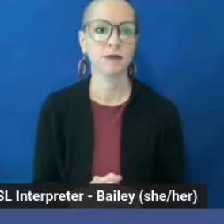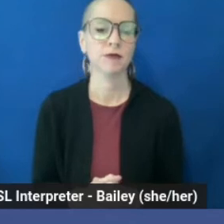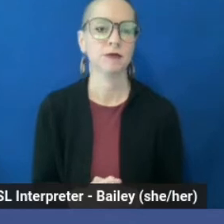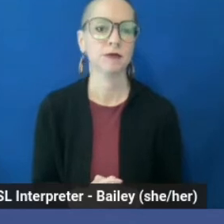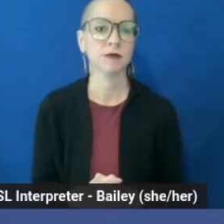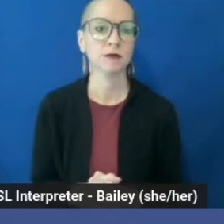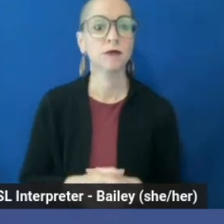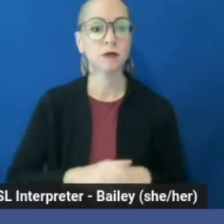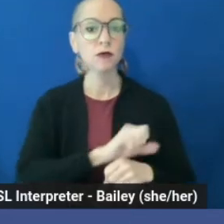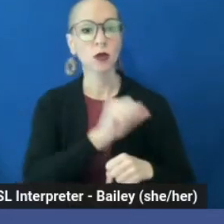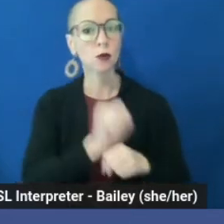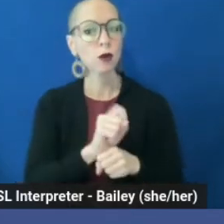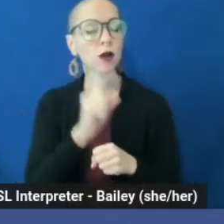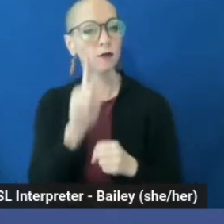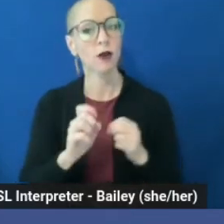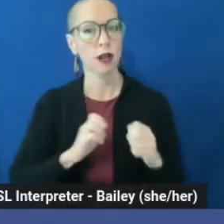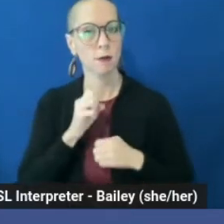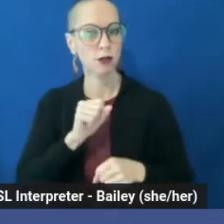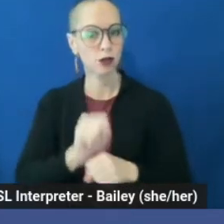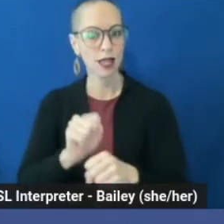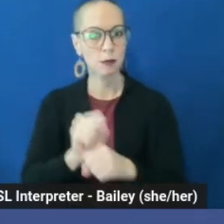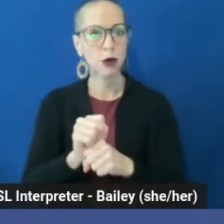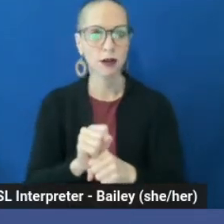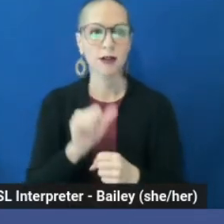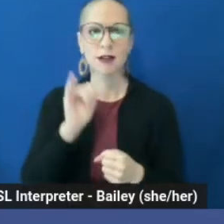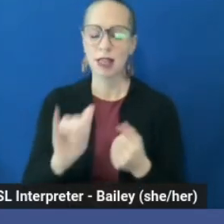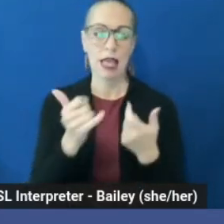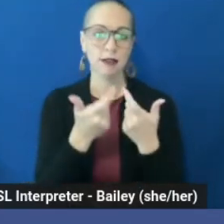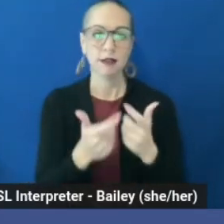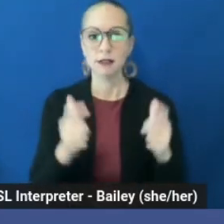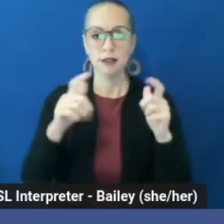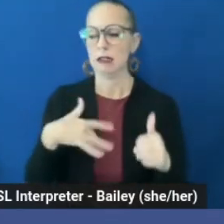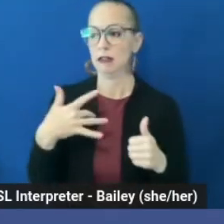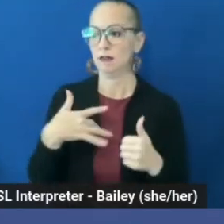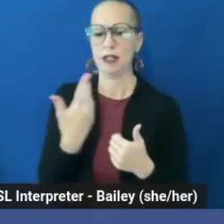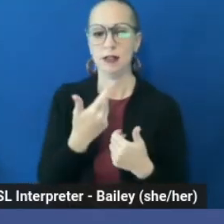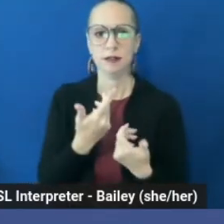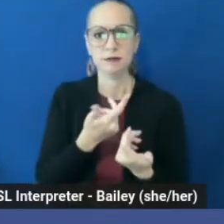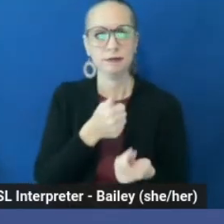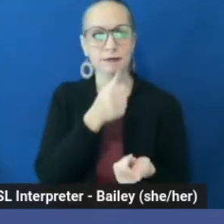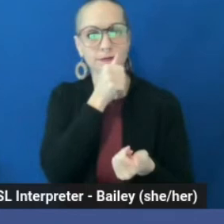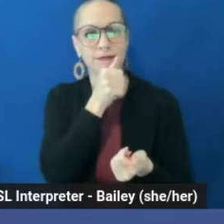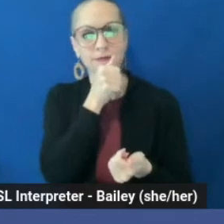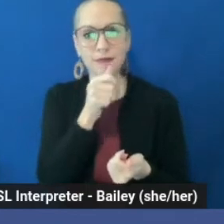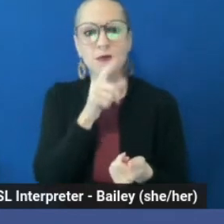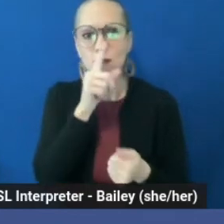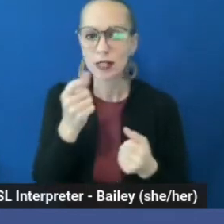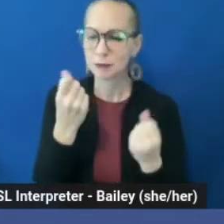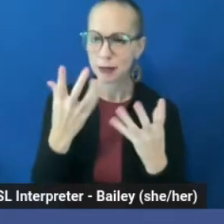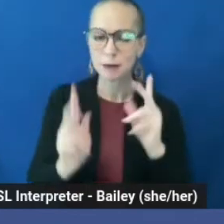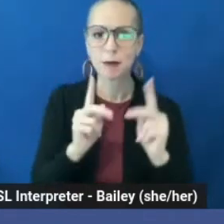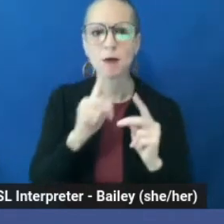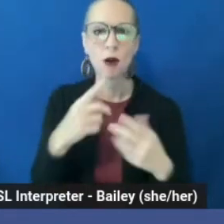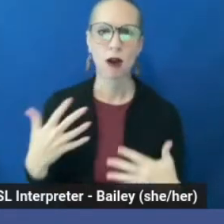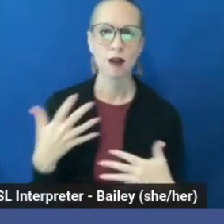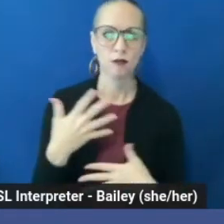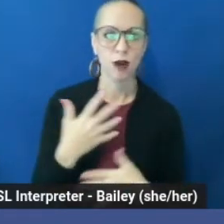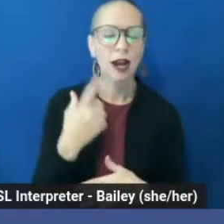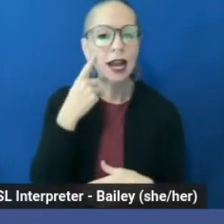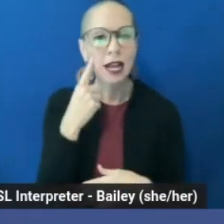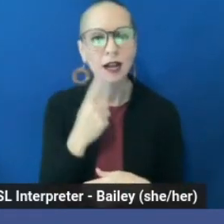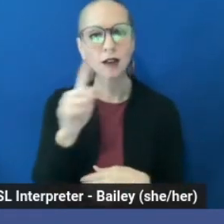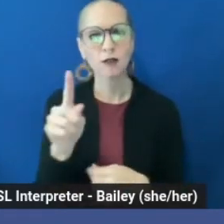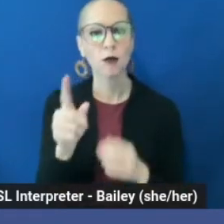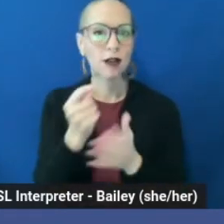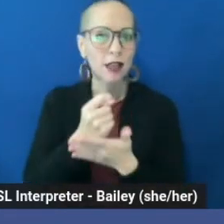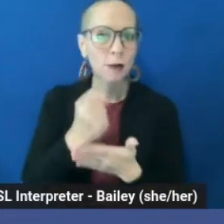The work of emotionally. It is this big, loud secret that Americans are afraid of therapy. It is also this big, loud secret that most often the